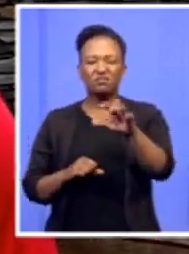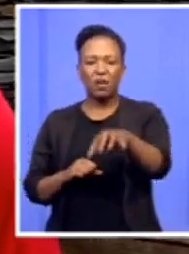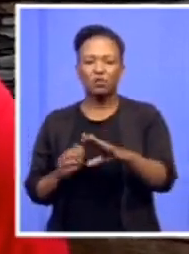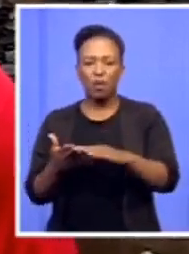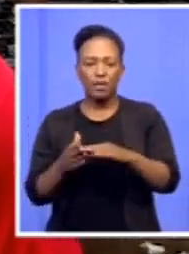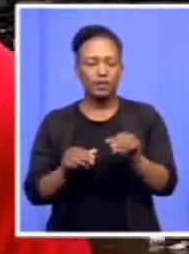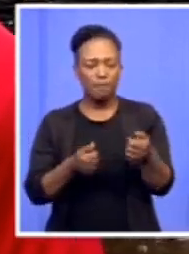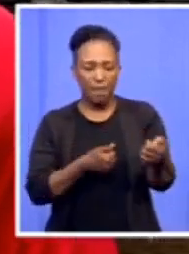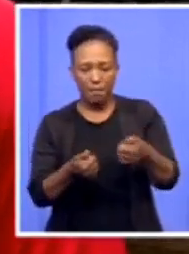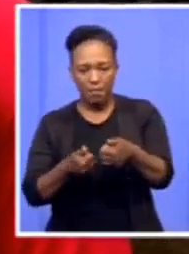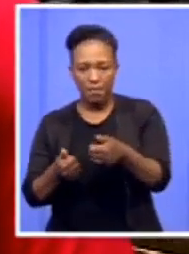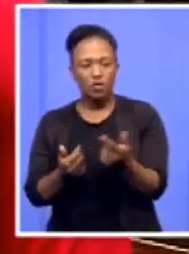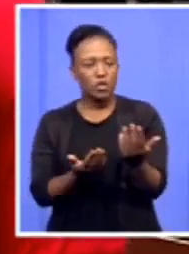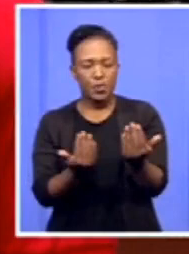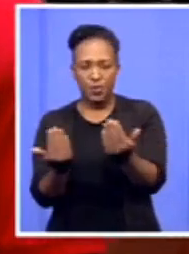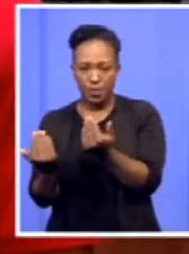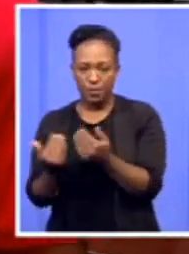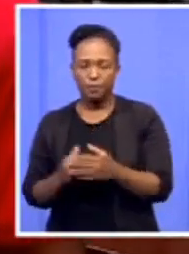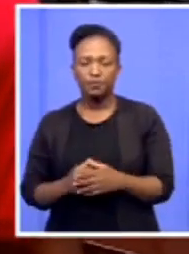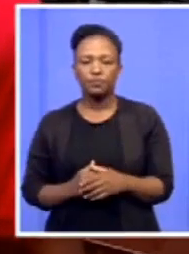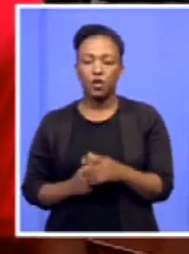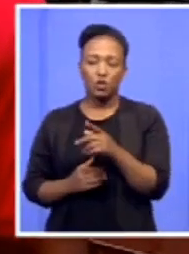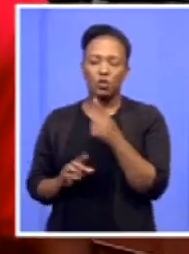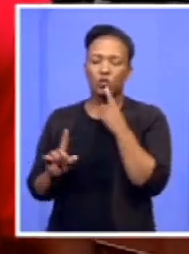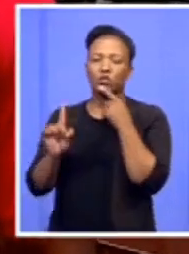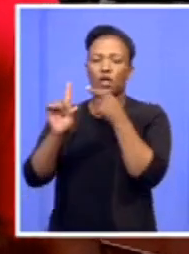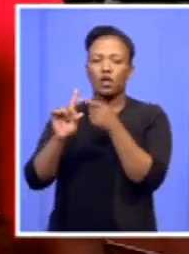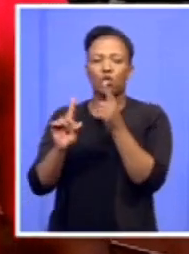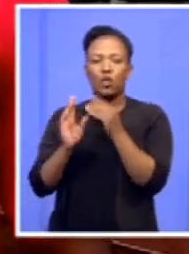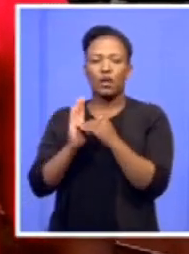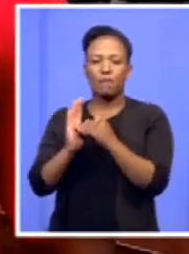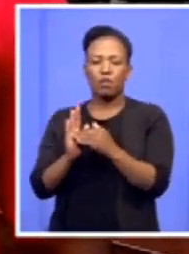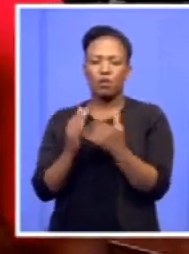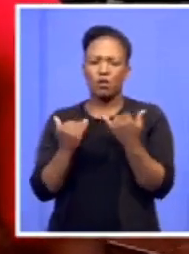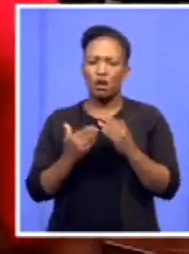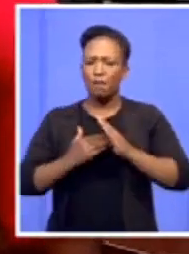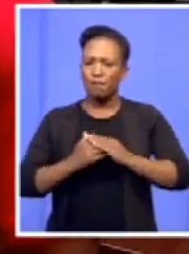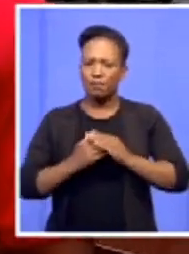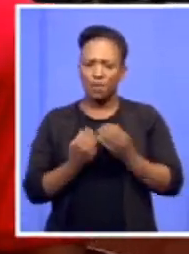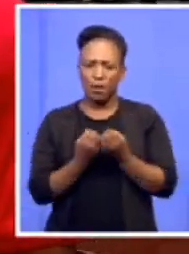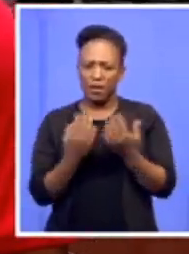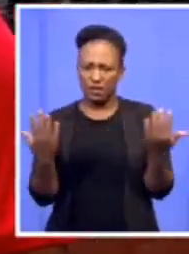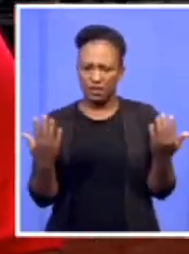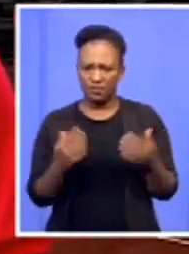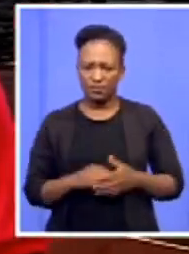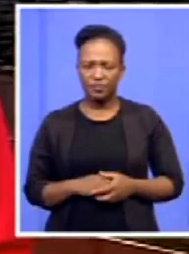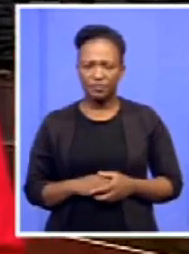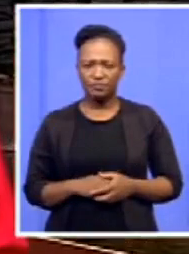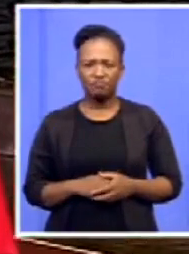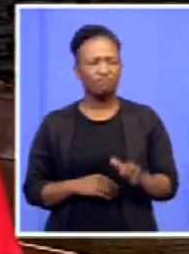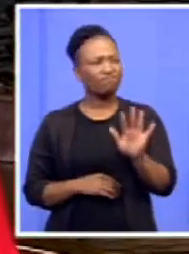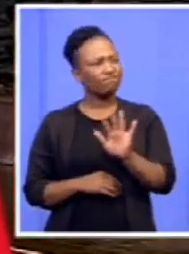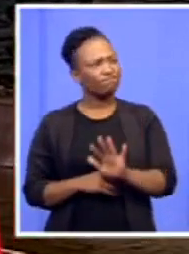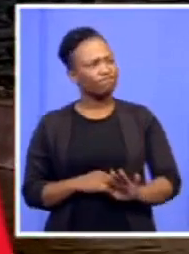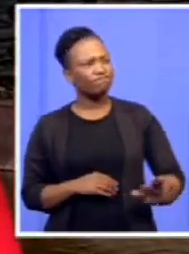is one million members. What is your current membership? Look, the current membership now is sitting at above 600,000.